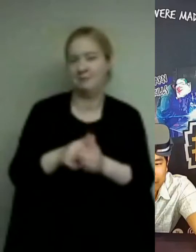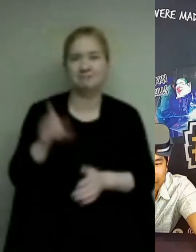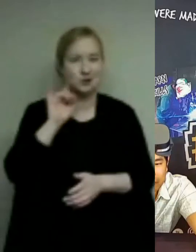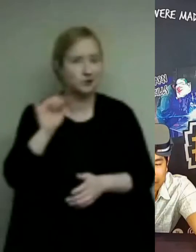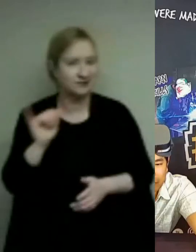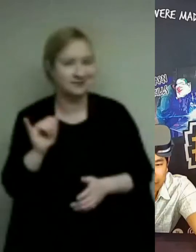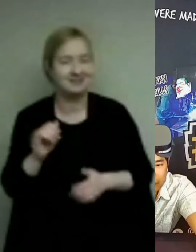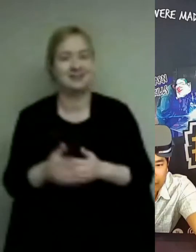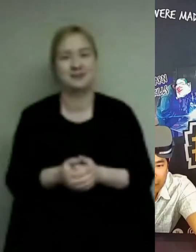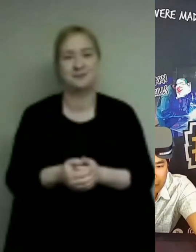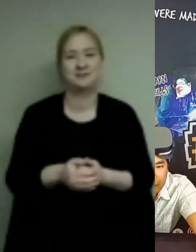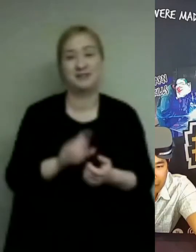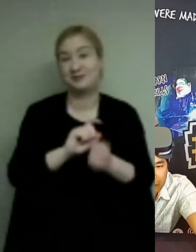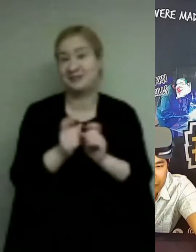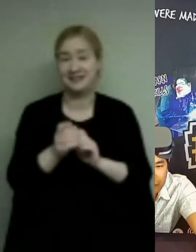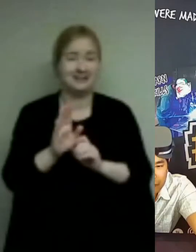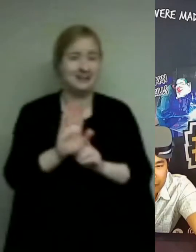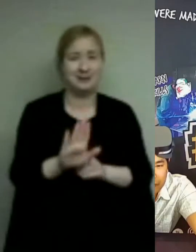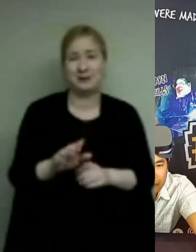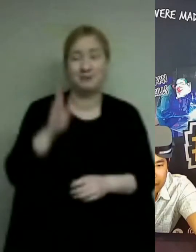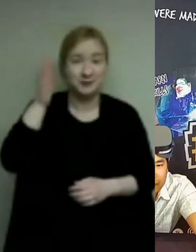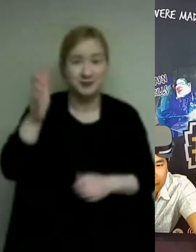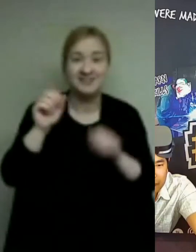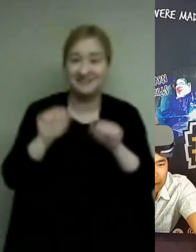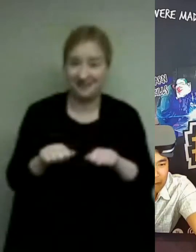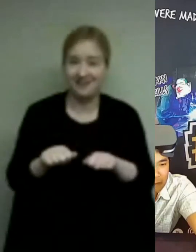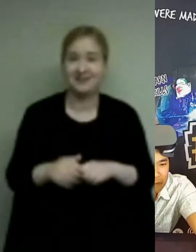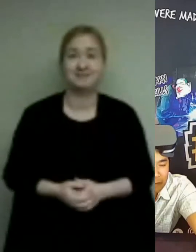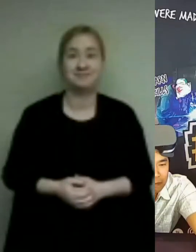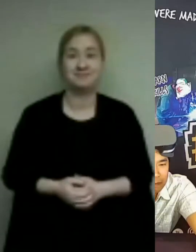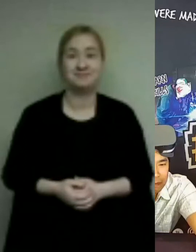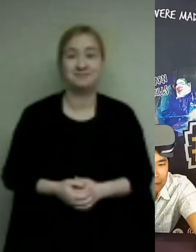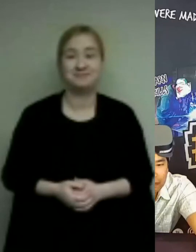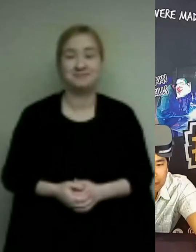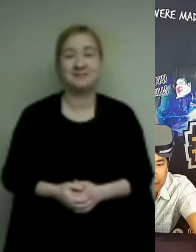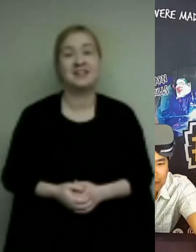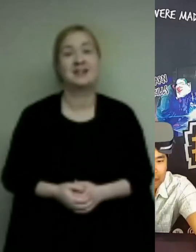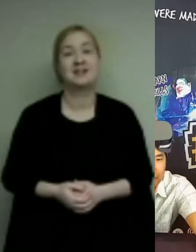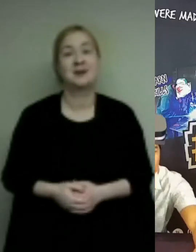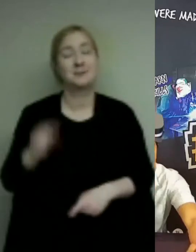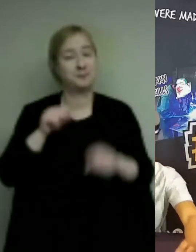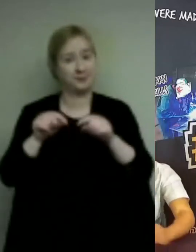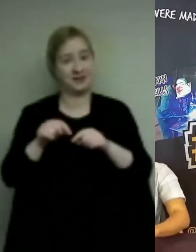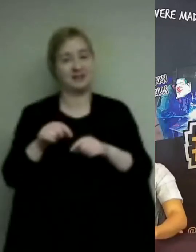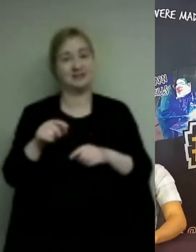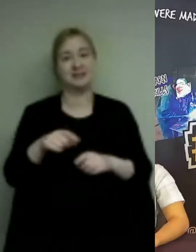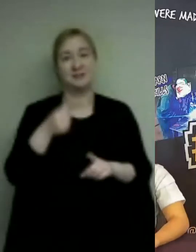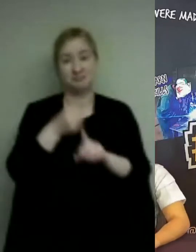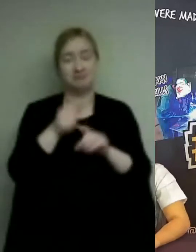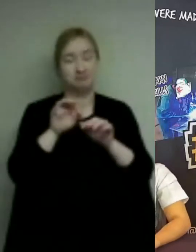changing your way forward so now talking about that ripple effect uh would you be interested